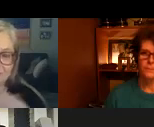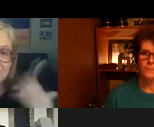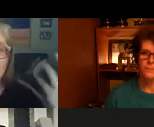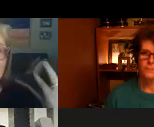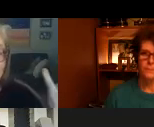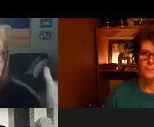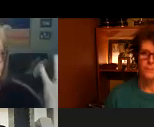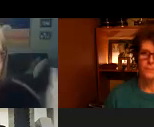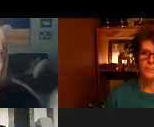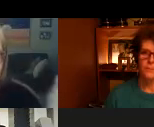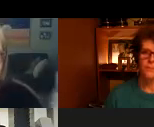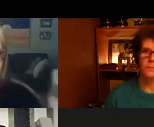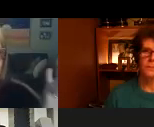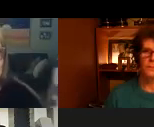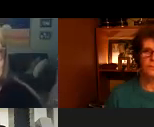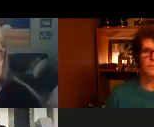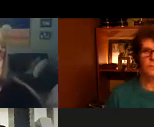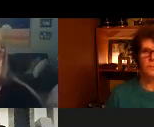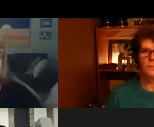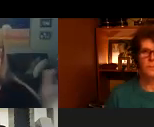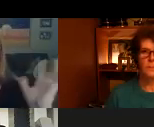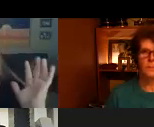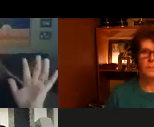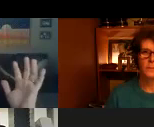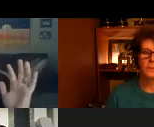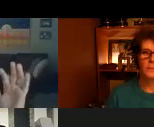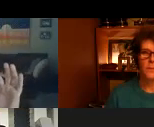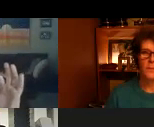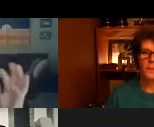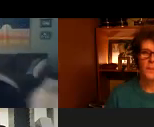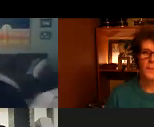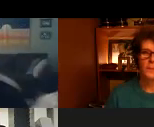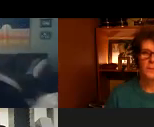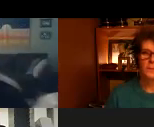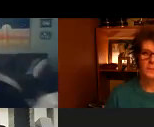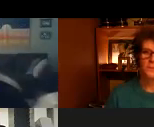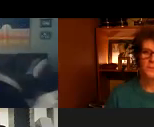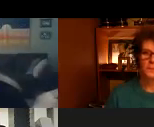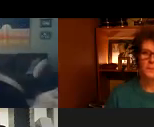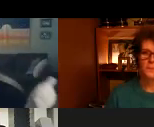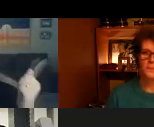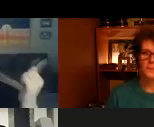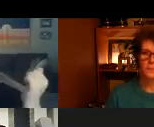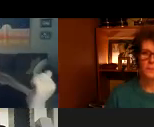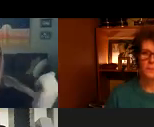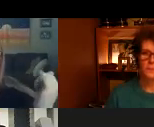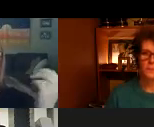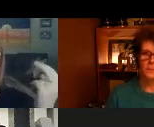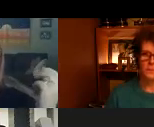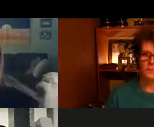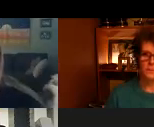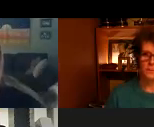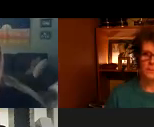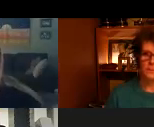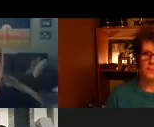program whatever your um priorities are for that meeting think about what data can help me make that point um